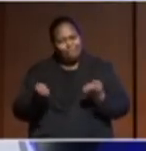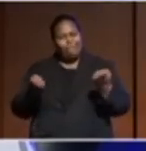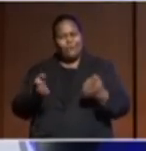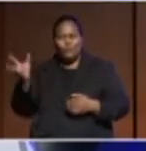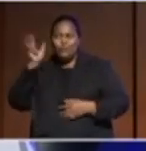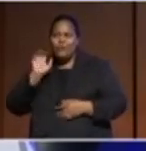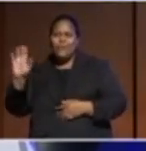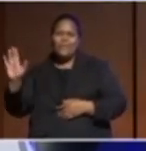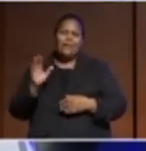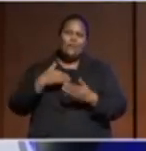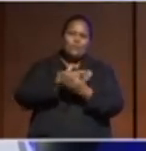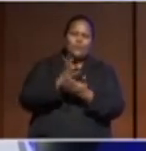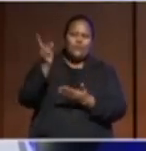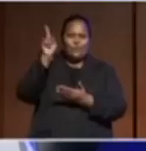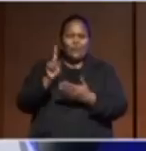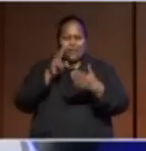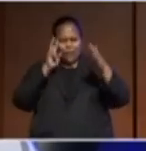for the region.